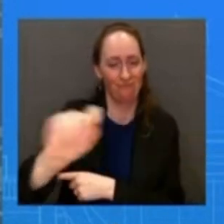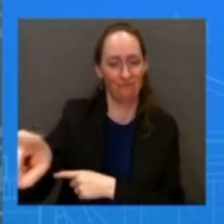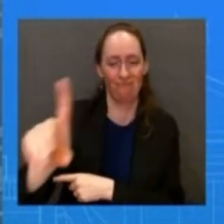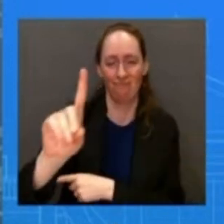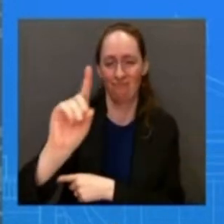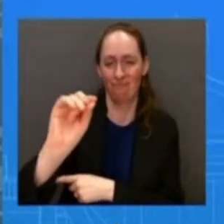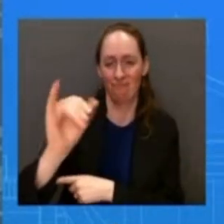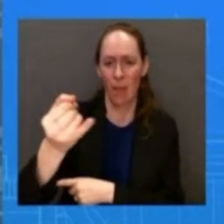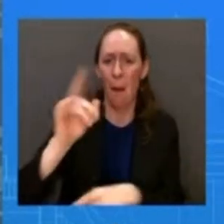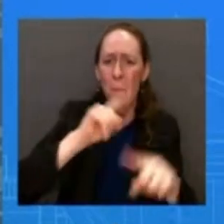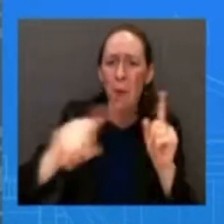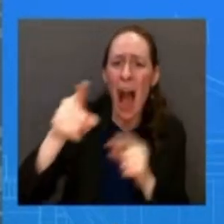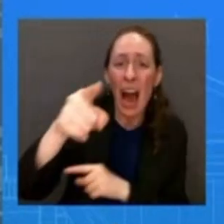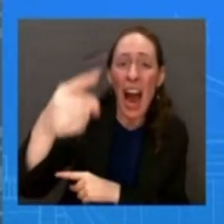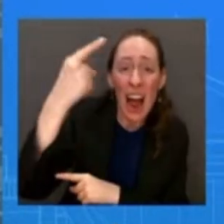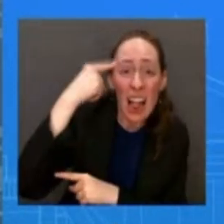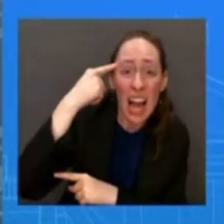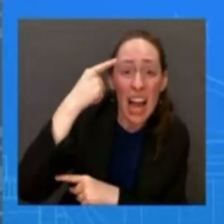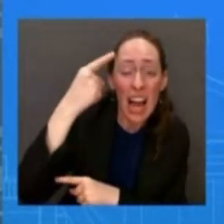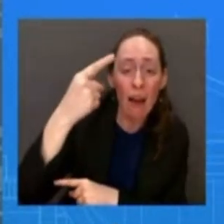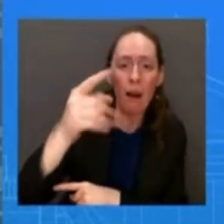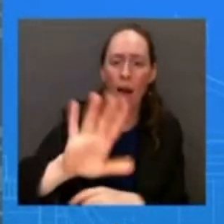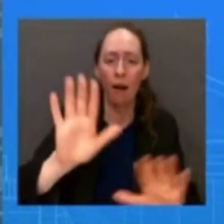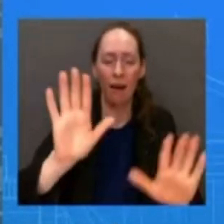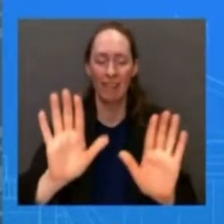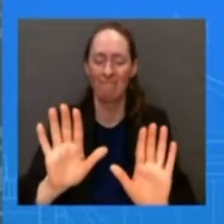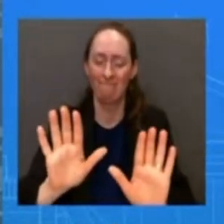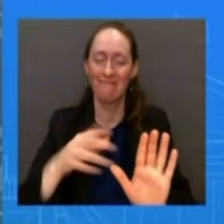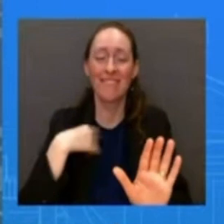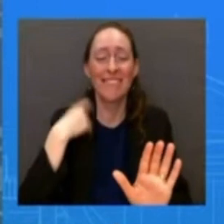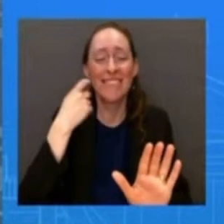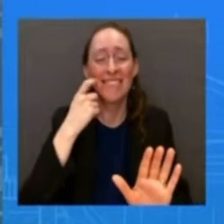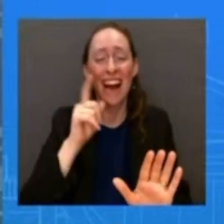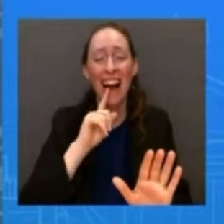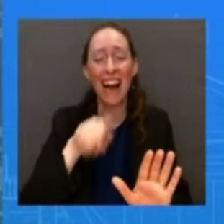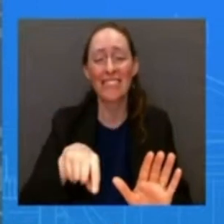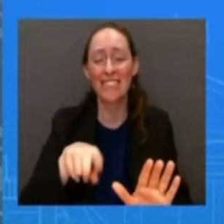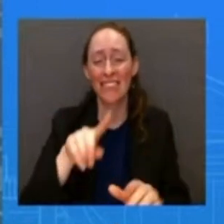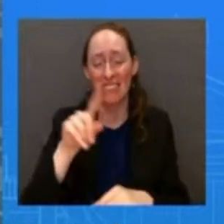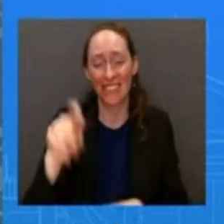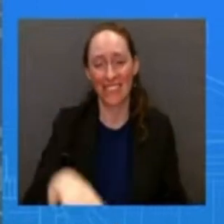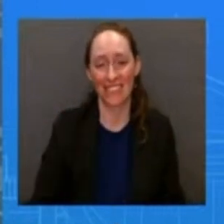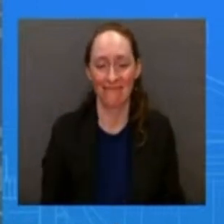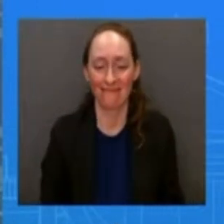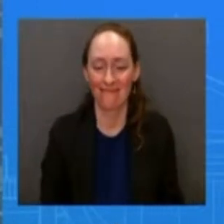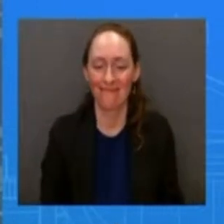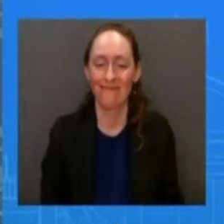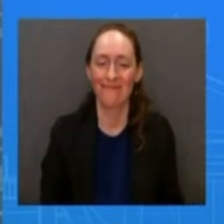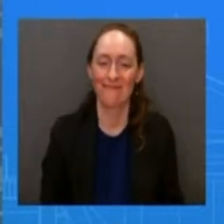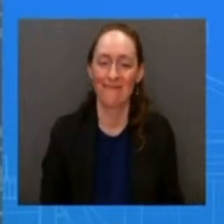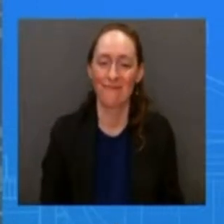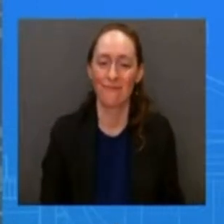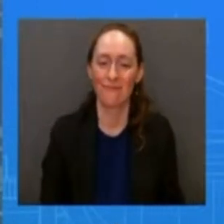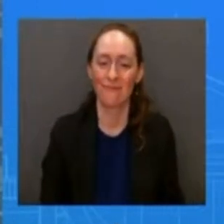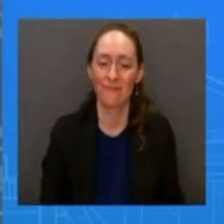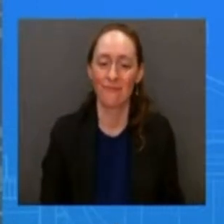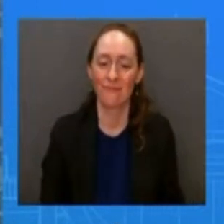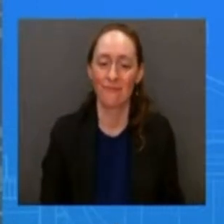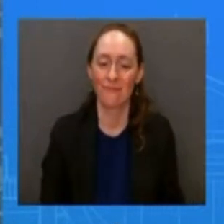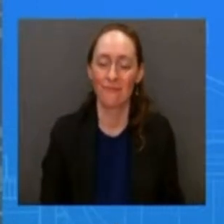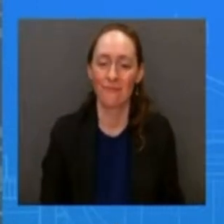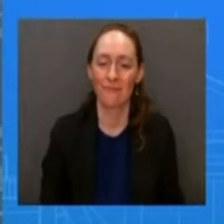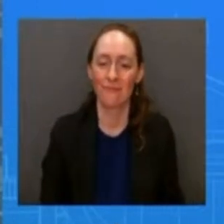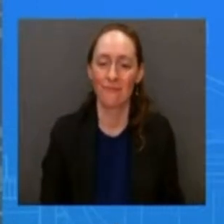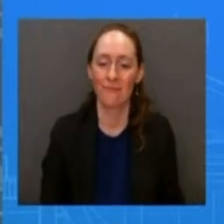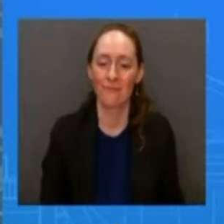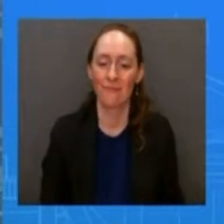hear your question chris i hear the question i'm just not going to respond from here okay great thanks kareen um are there